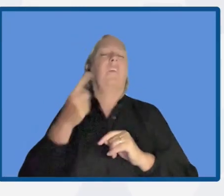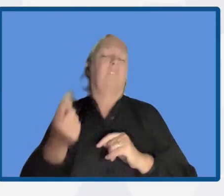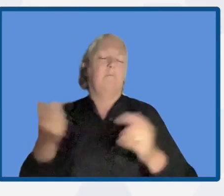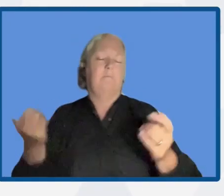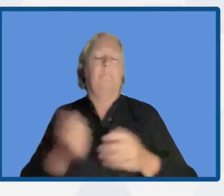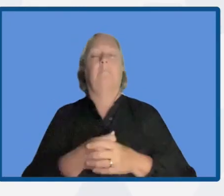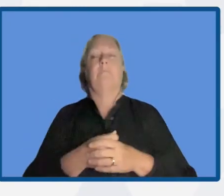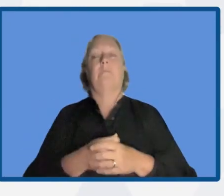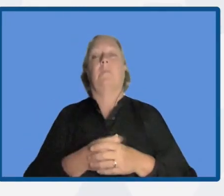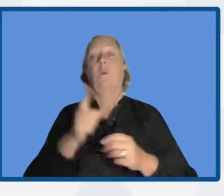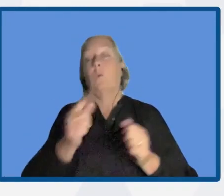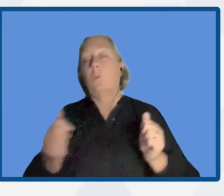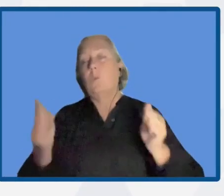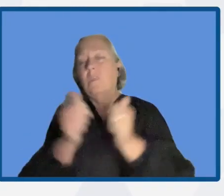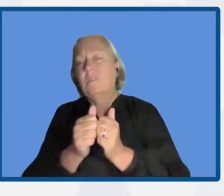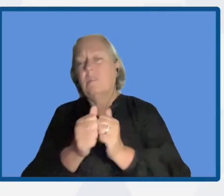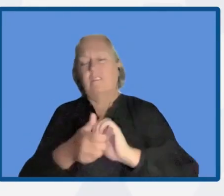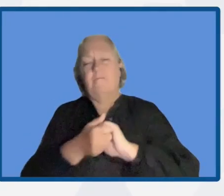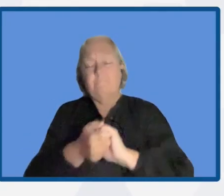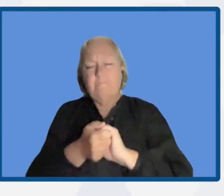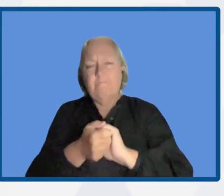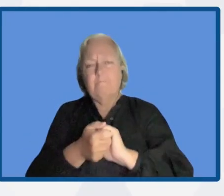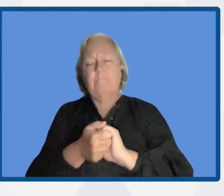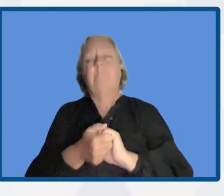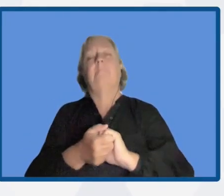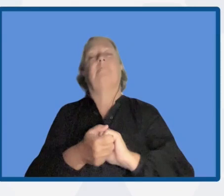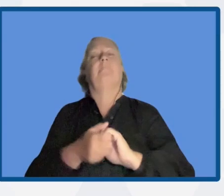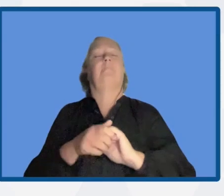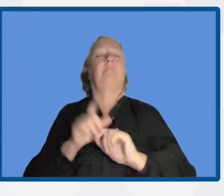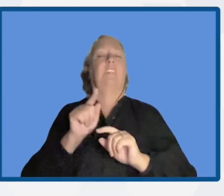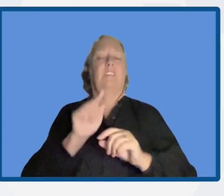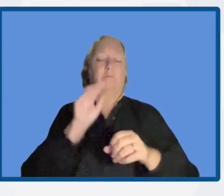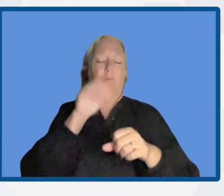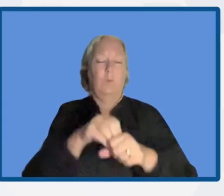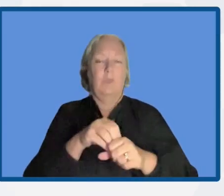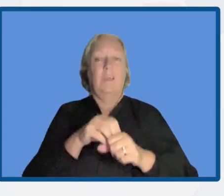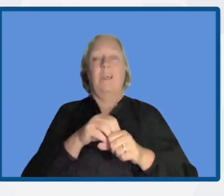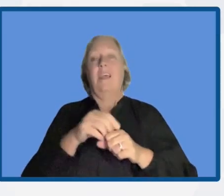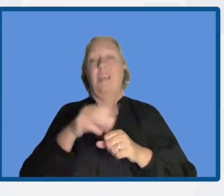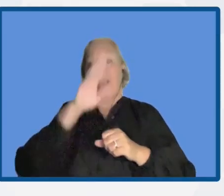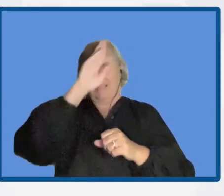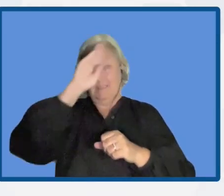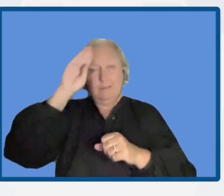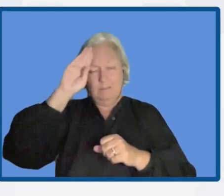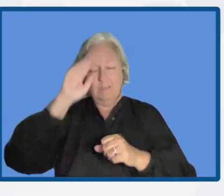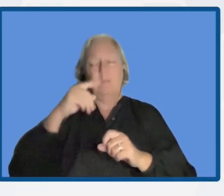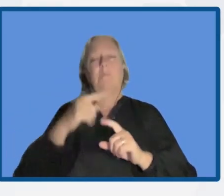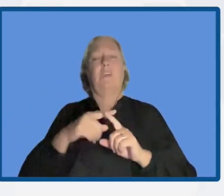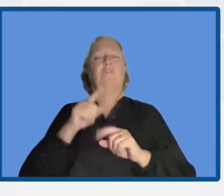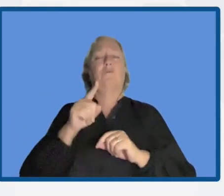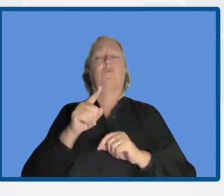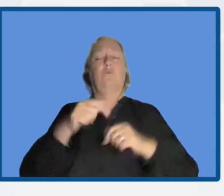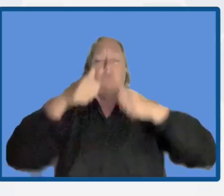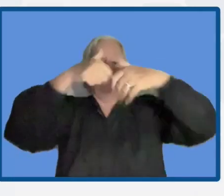cooperation and input of the academia and the sub-national governments, of course. Within